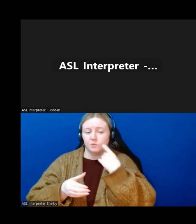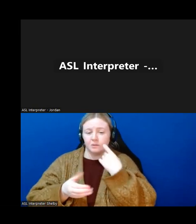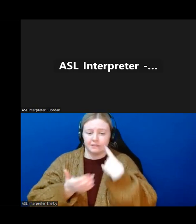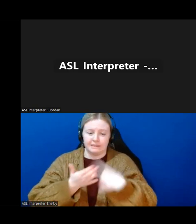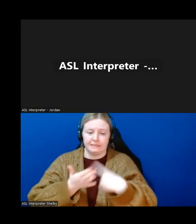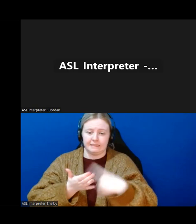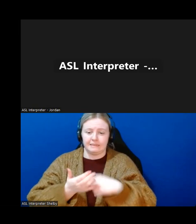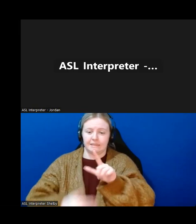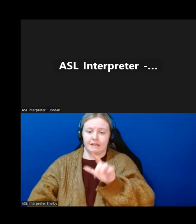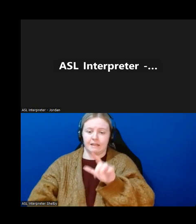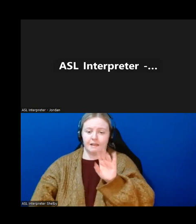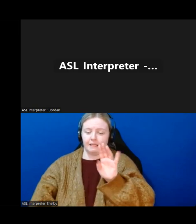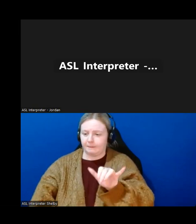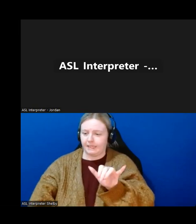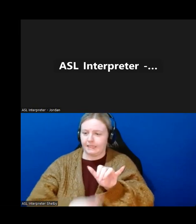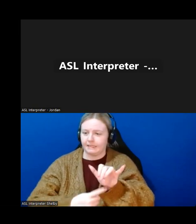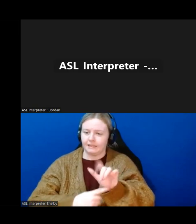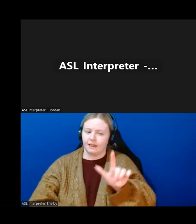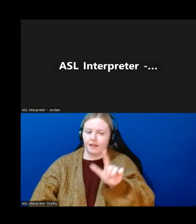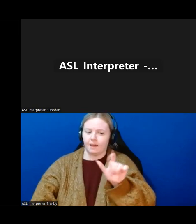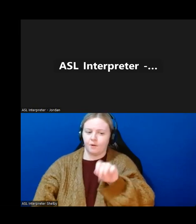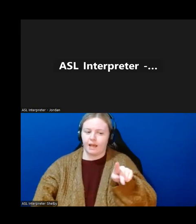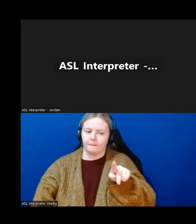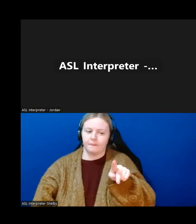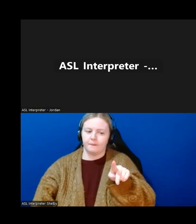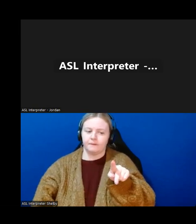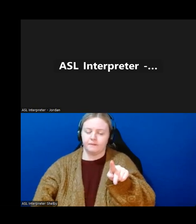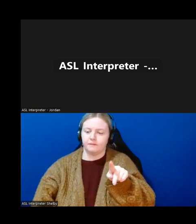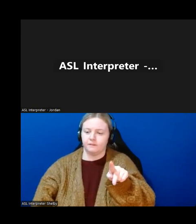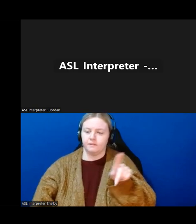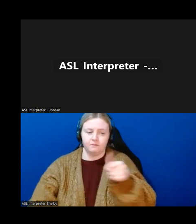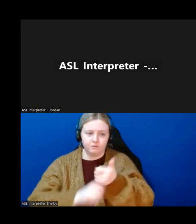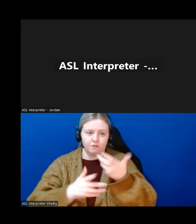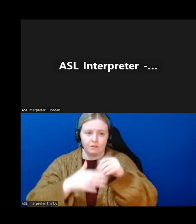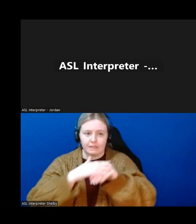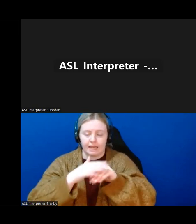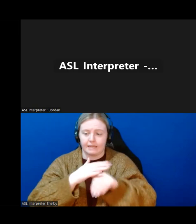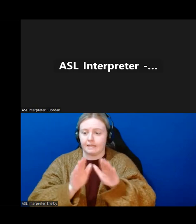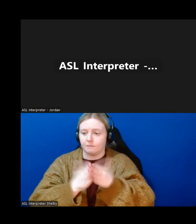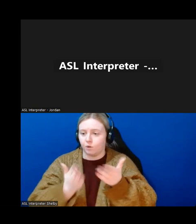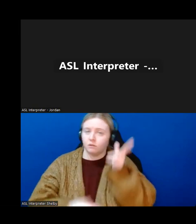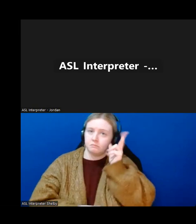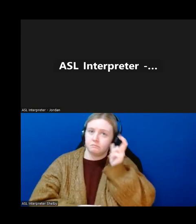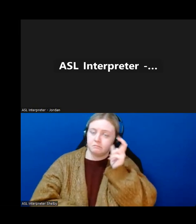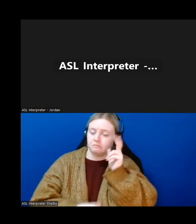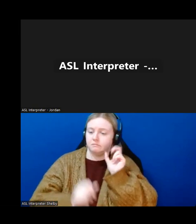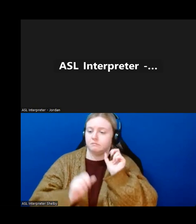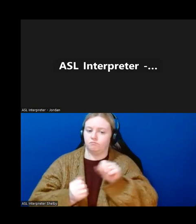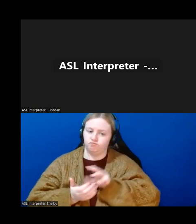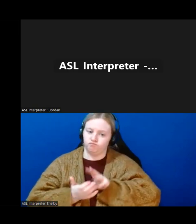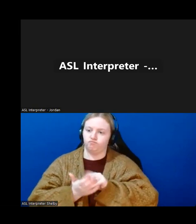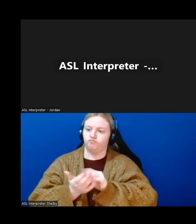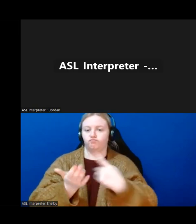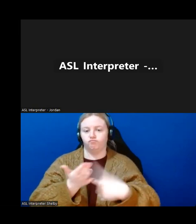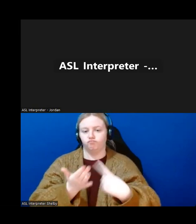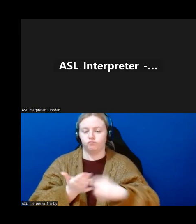which is a library app for folks that want to access digital or audio books. So we did a whole learning session on how to use that